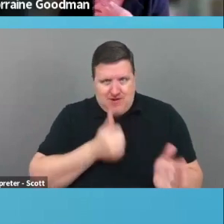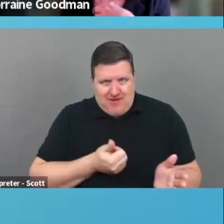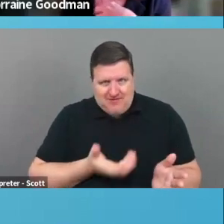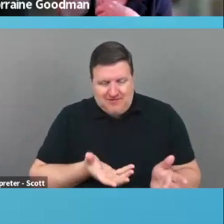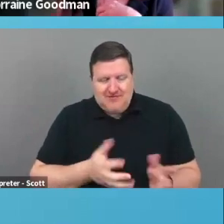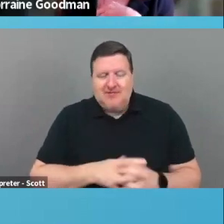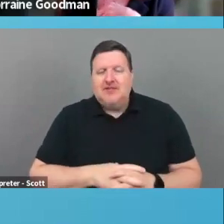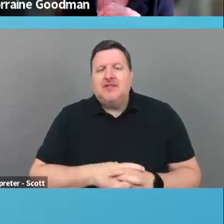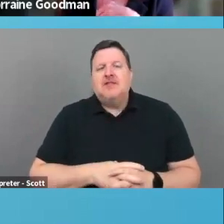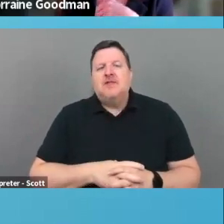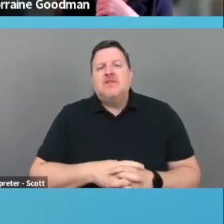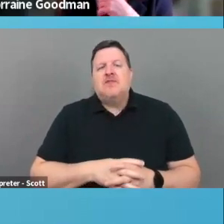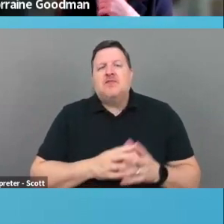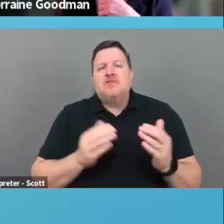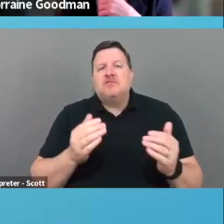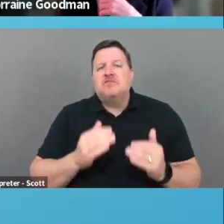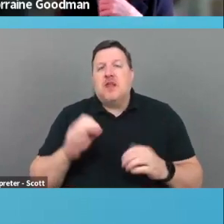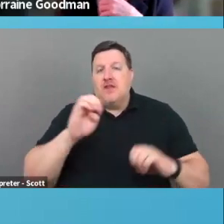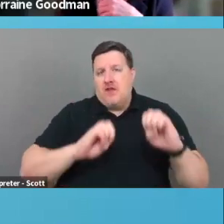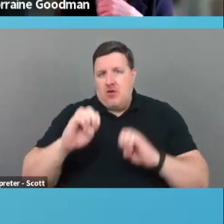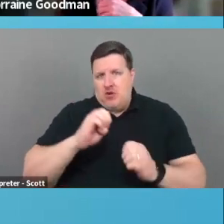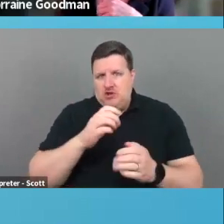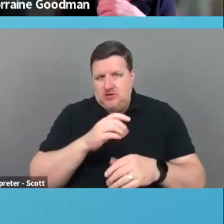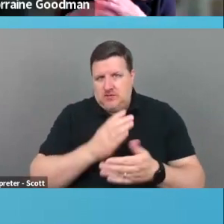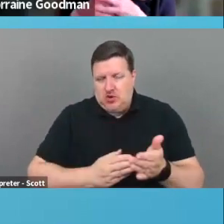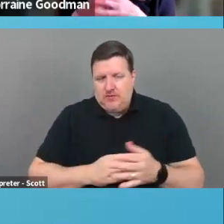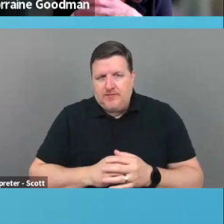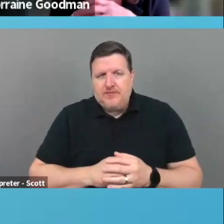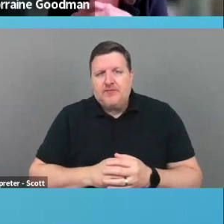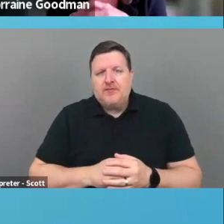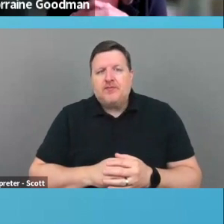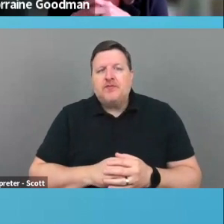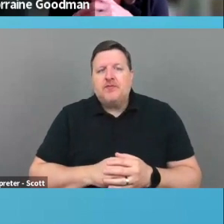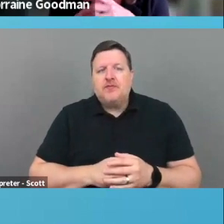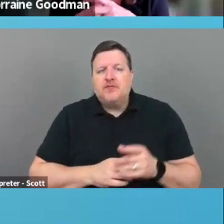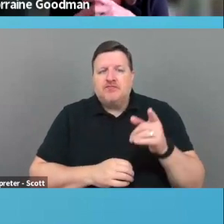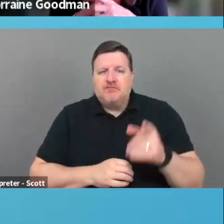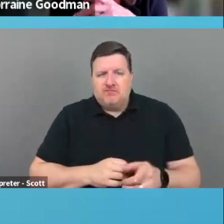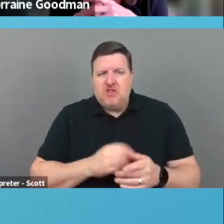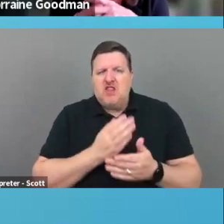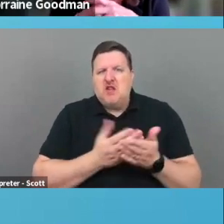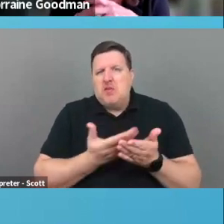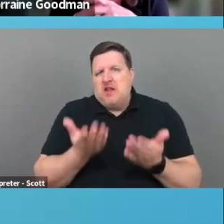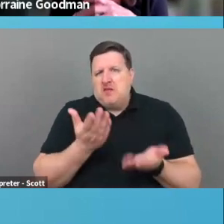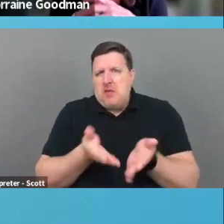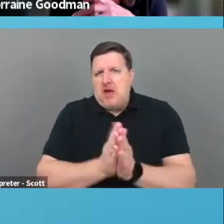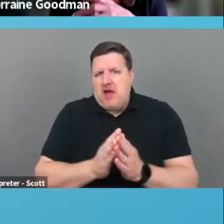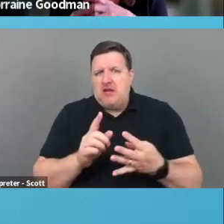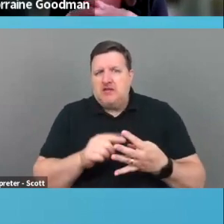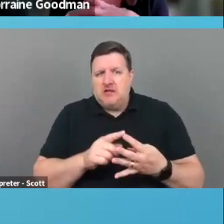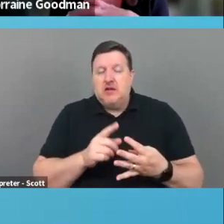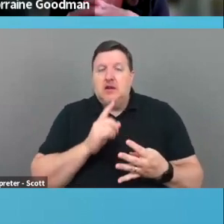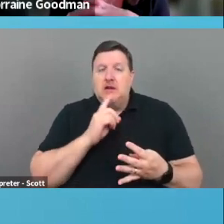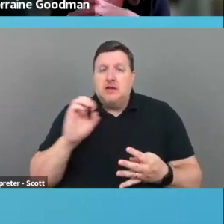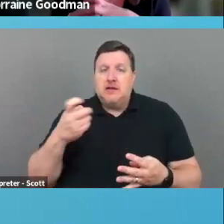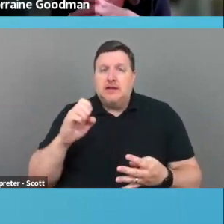So the evaluation, right? These are things that, that they may ask is the director, the executive